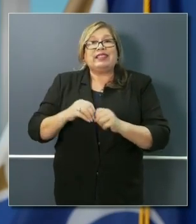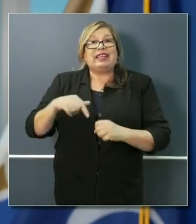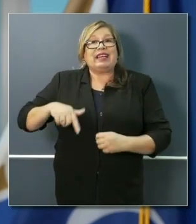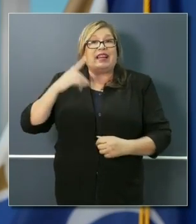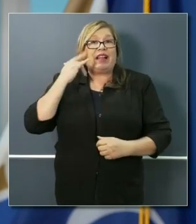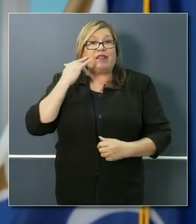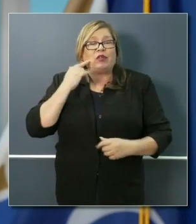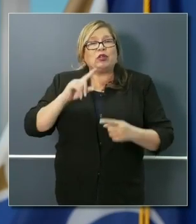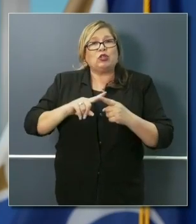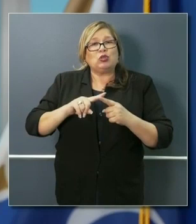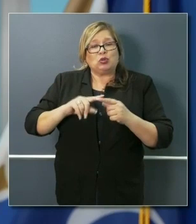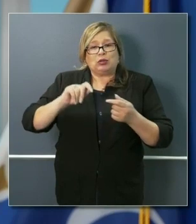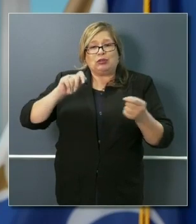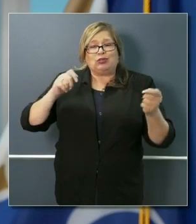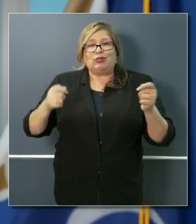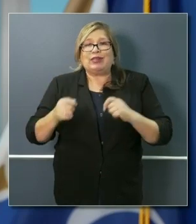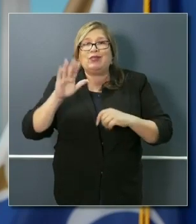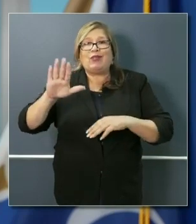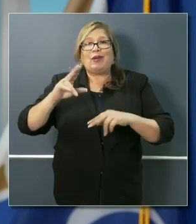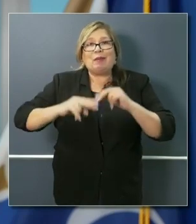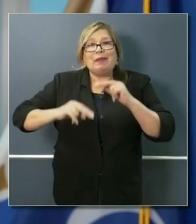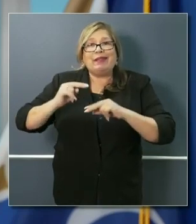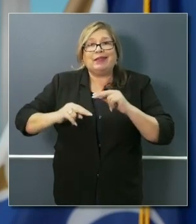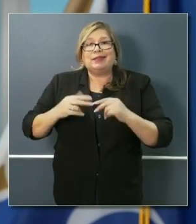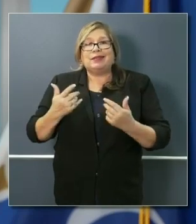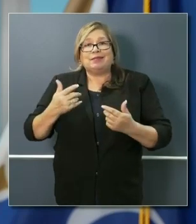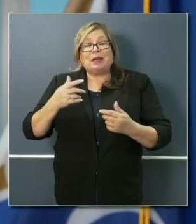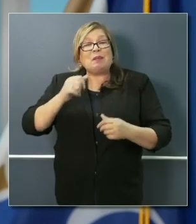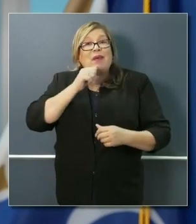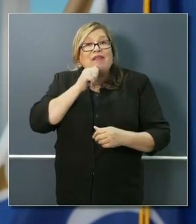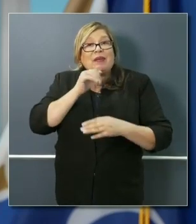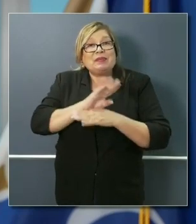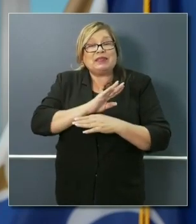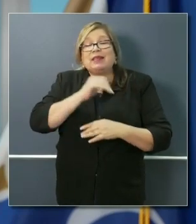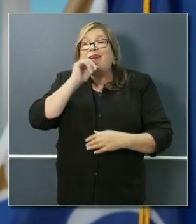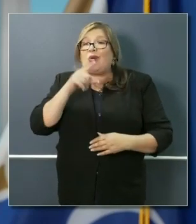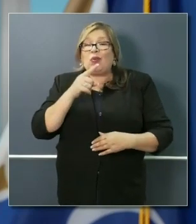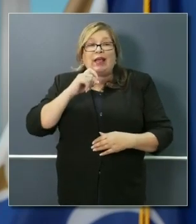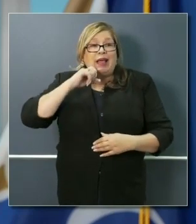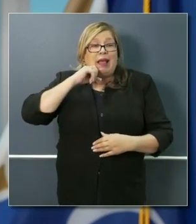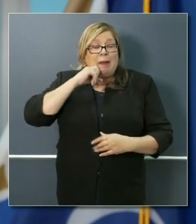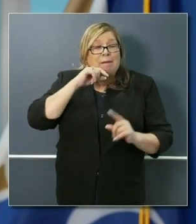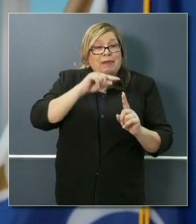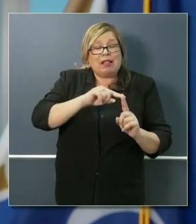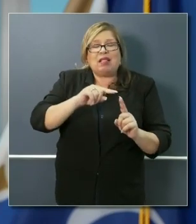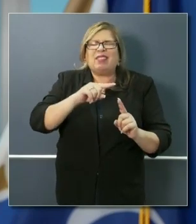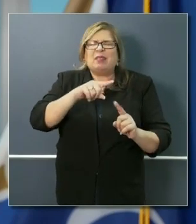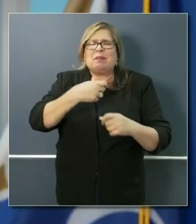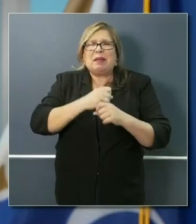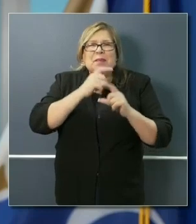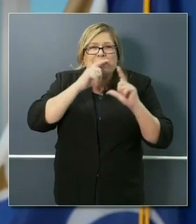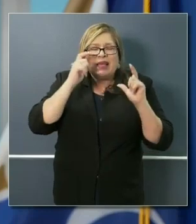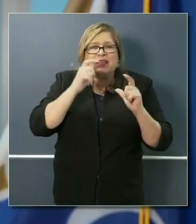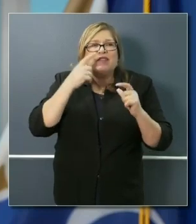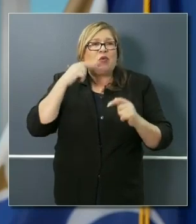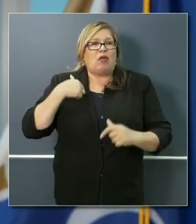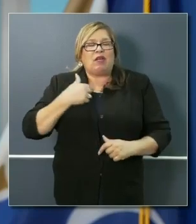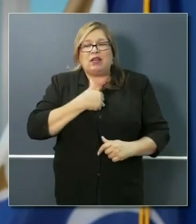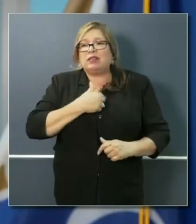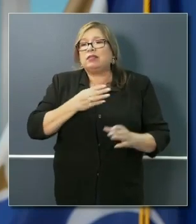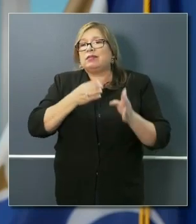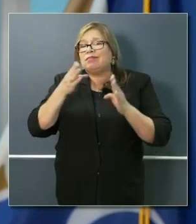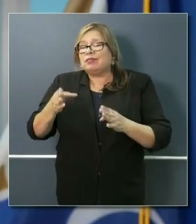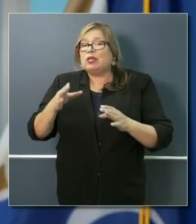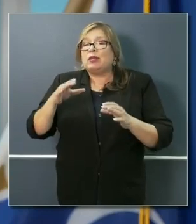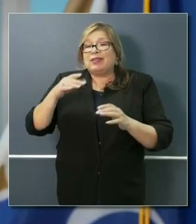I mentioned the partnerships, including the private sector, not just Apple, that procured masks for us, not just the work that's being